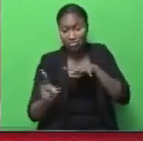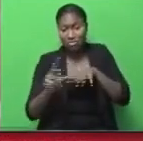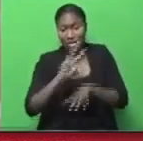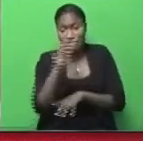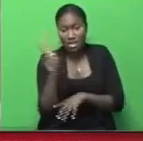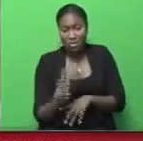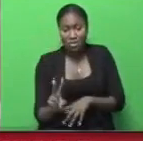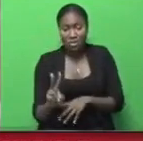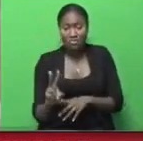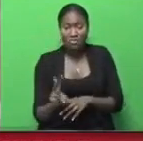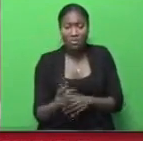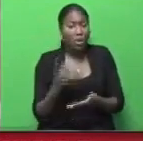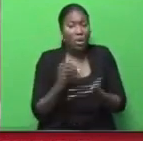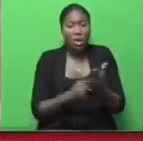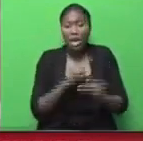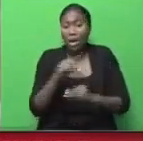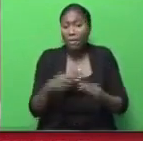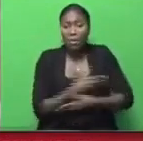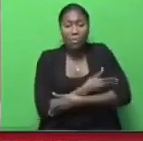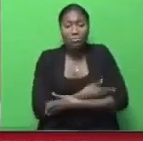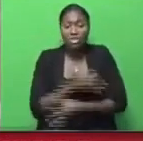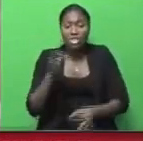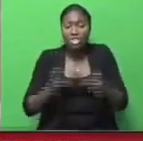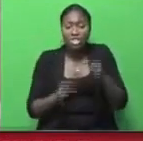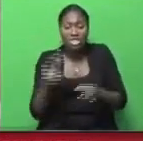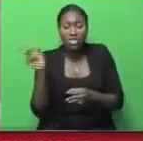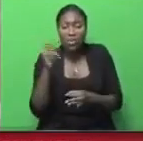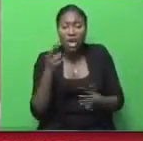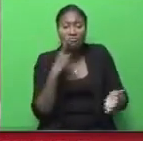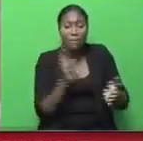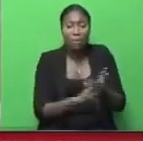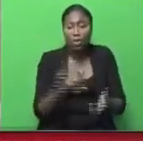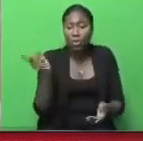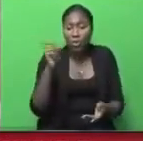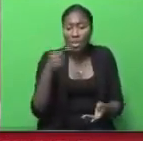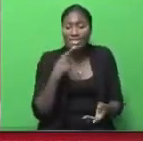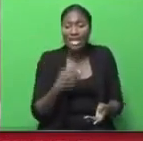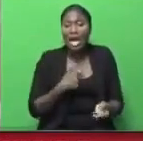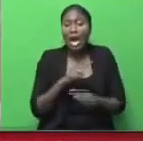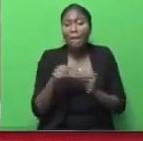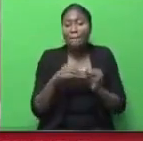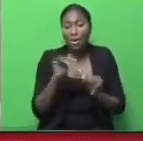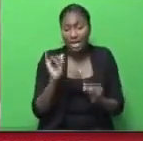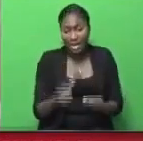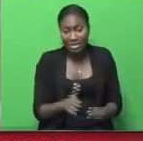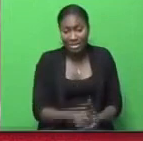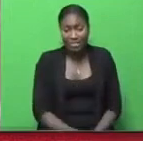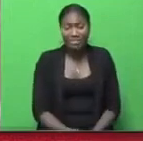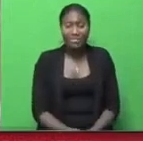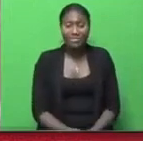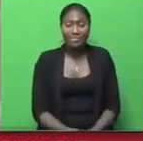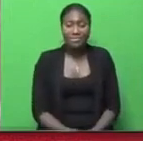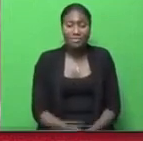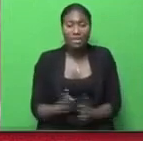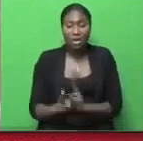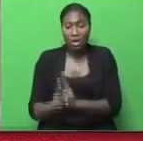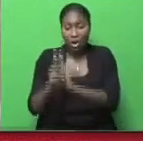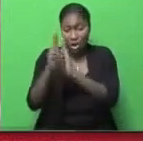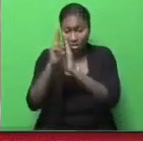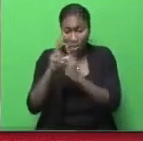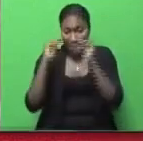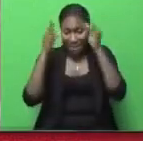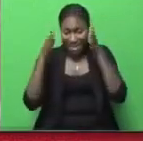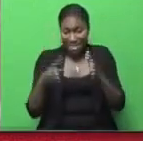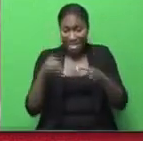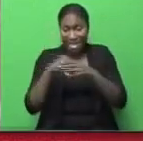life. What about him? Where's the justice? Where's the report? Tell us about that. The Honourable Minister in the